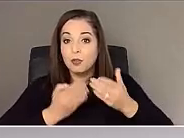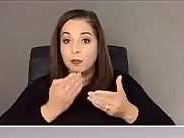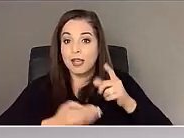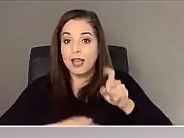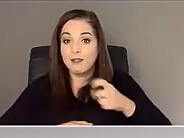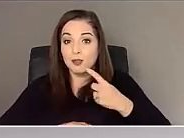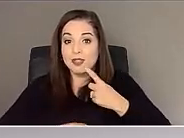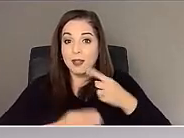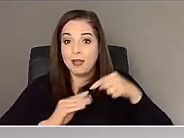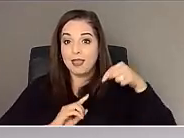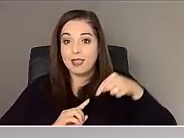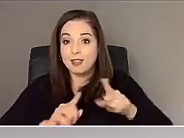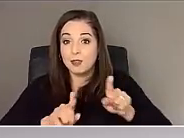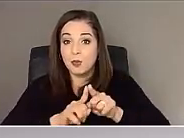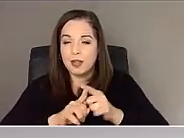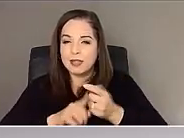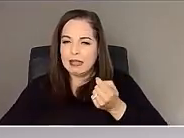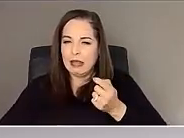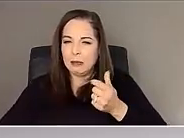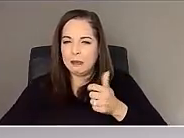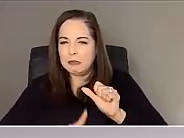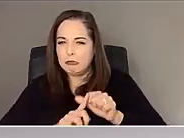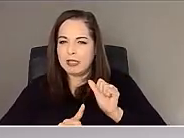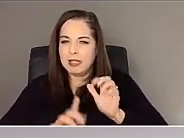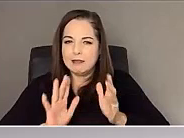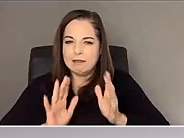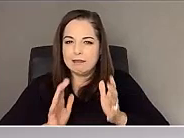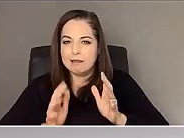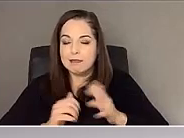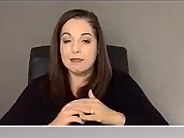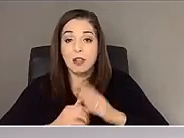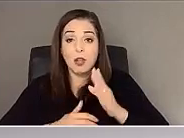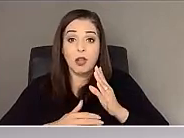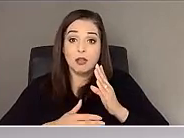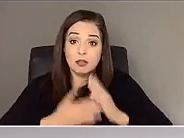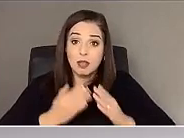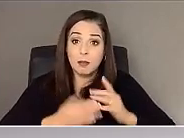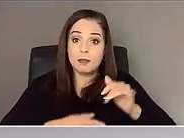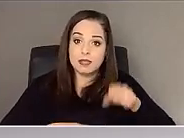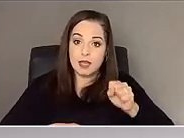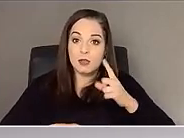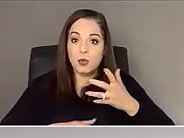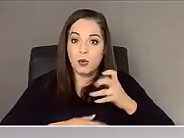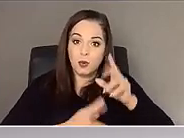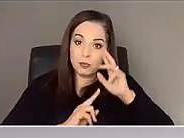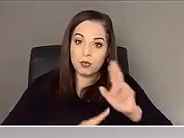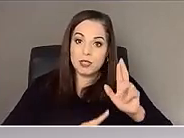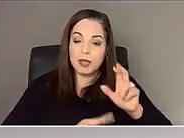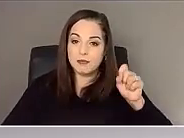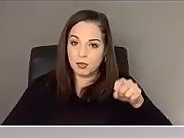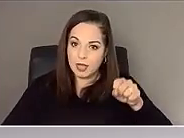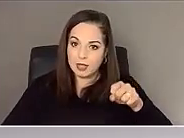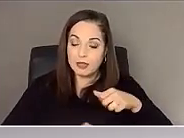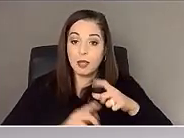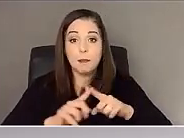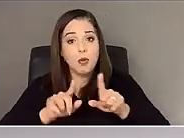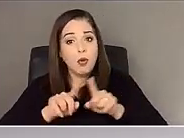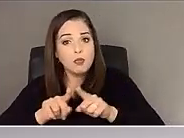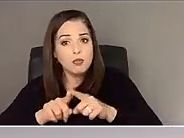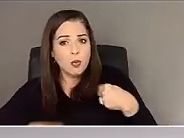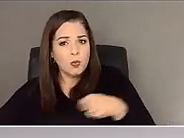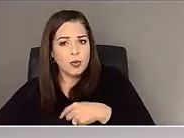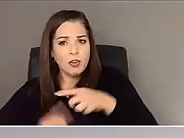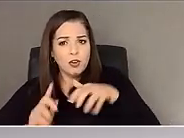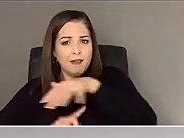because it's tricky, right? So on the one hand, yes, we want to be respectful, right? But we're also in an